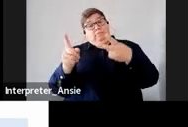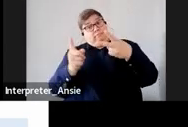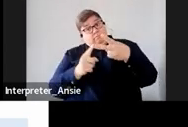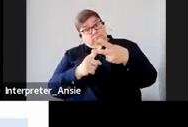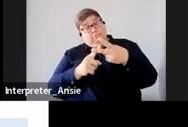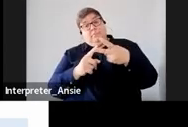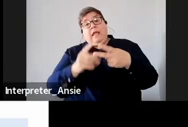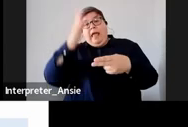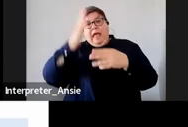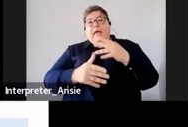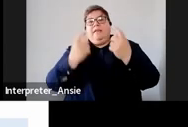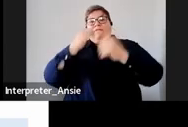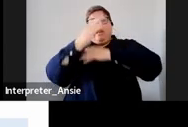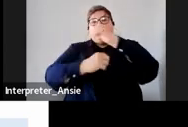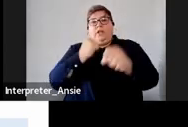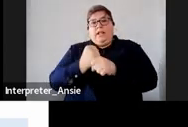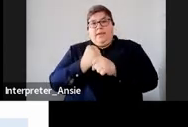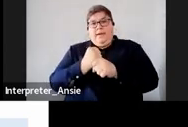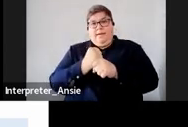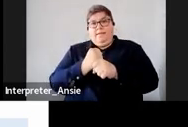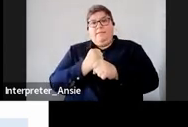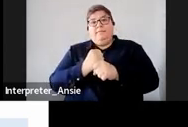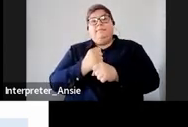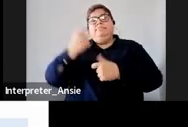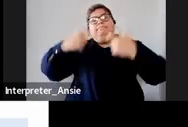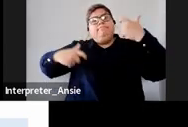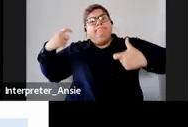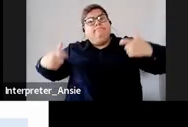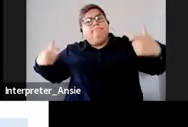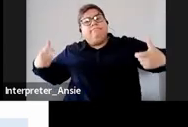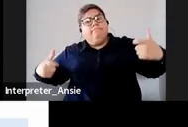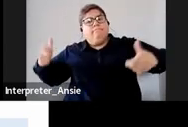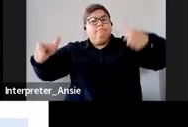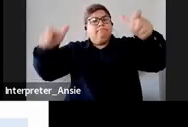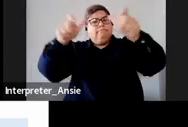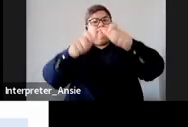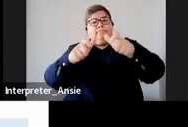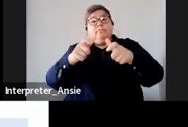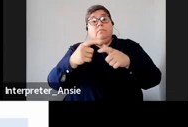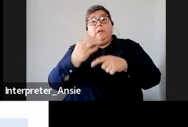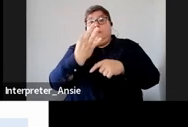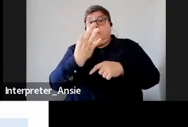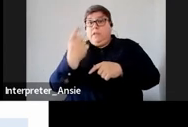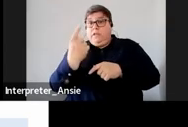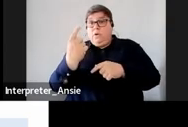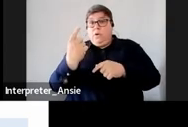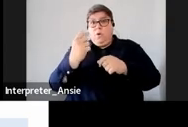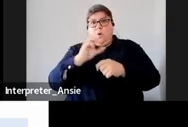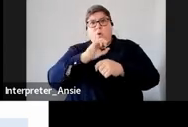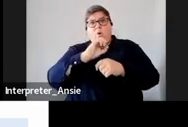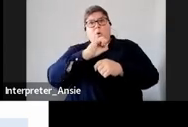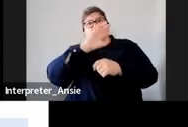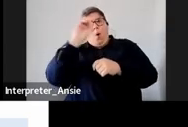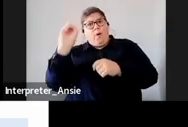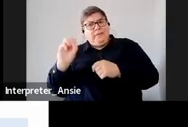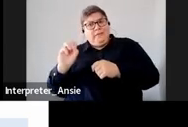year for individuals the first submission is due on 30 August and second submission is due 28 or 29